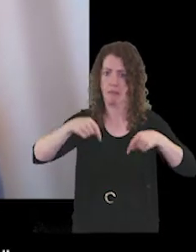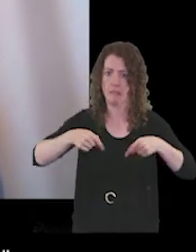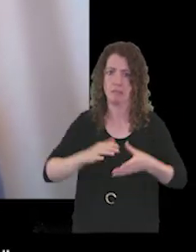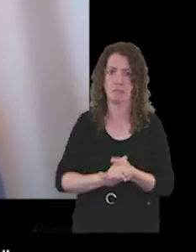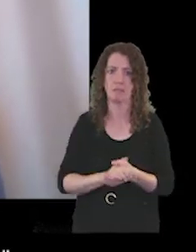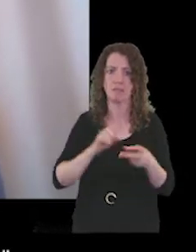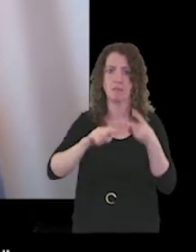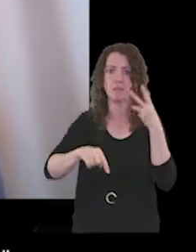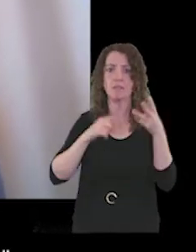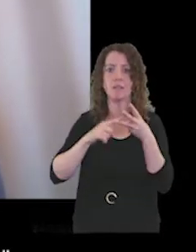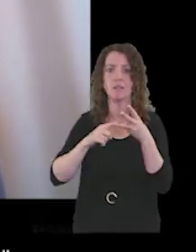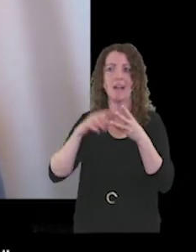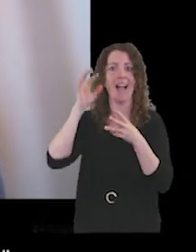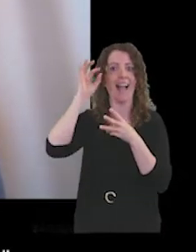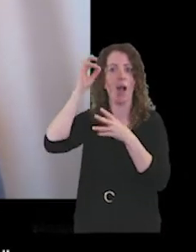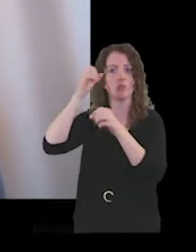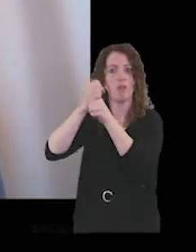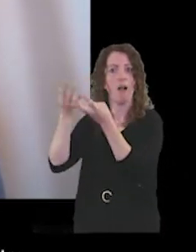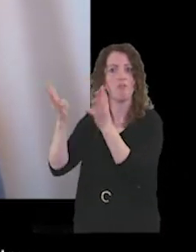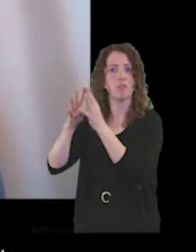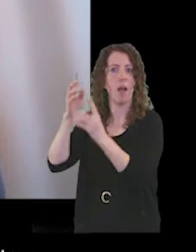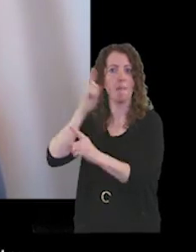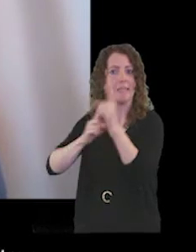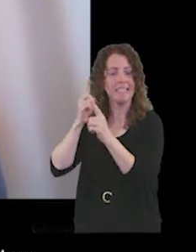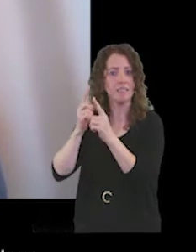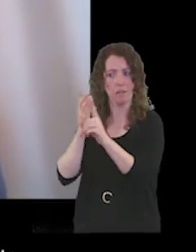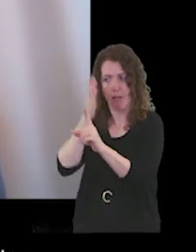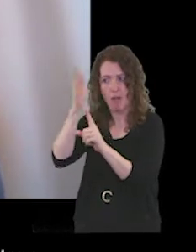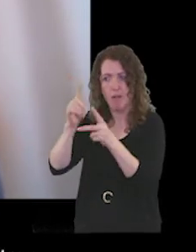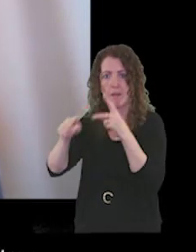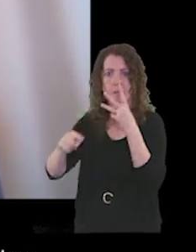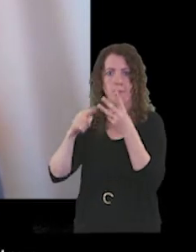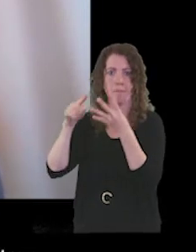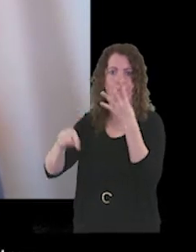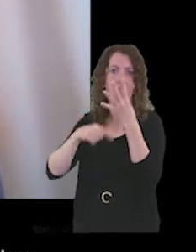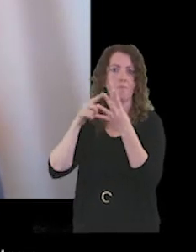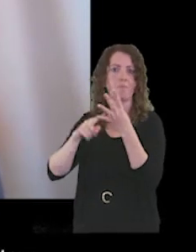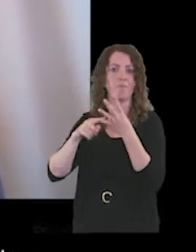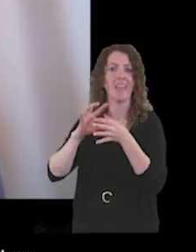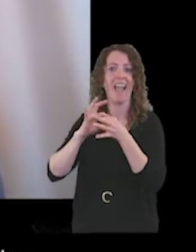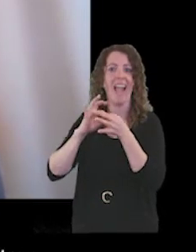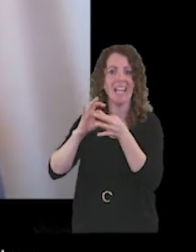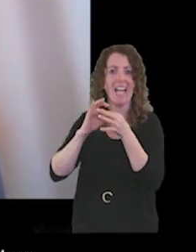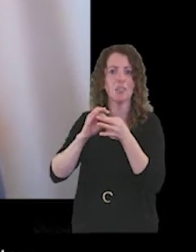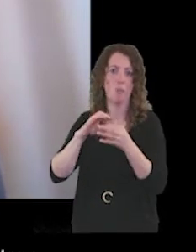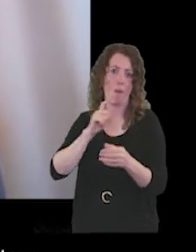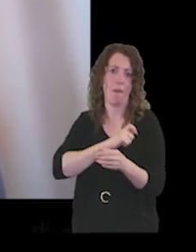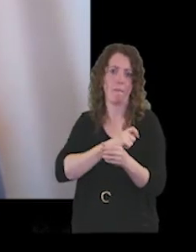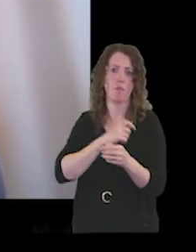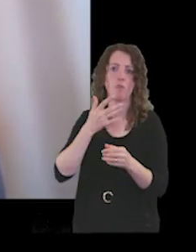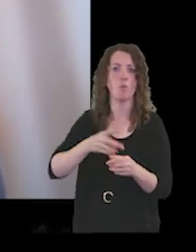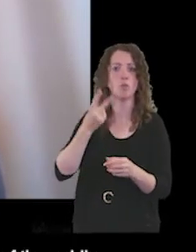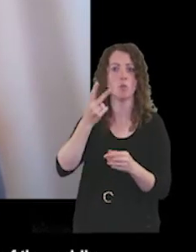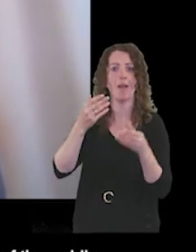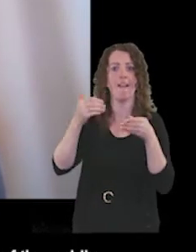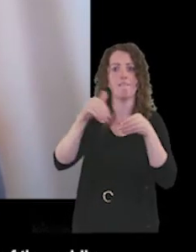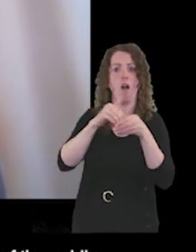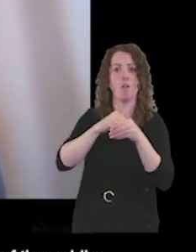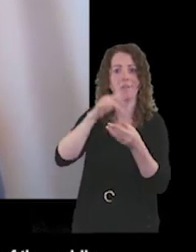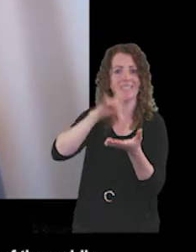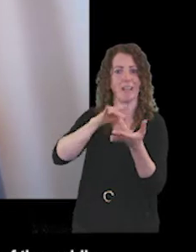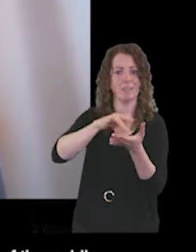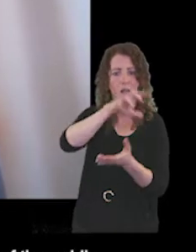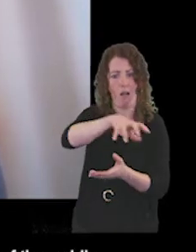by attending Council of Governors meetings, by engaging with members of the two involvement centres and